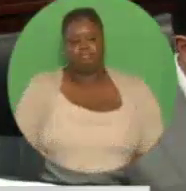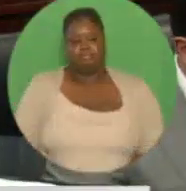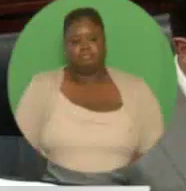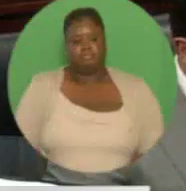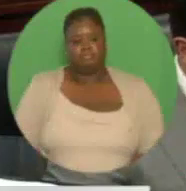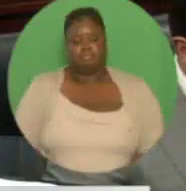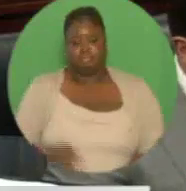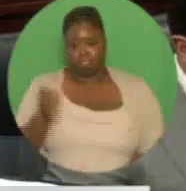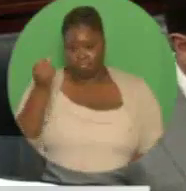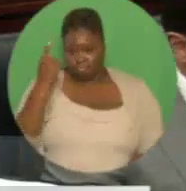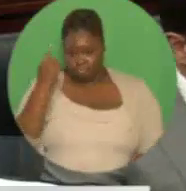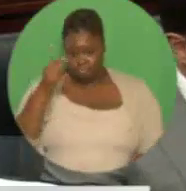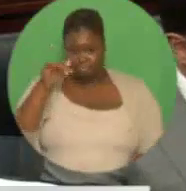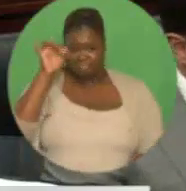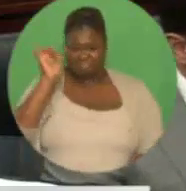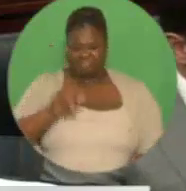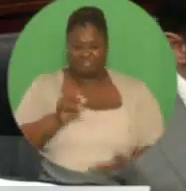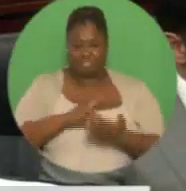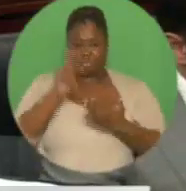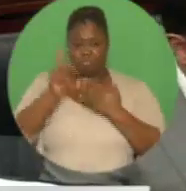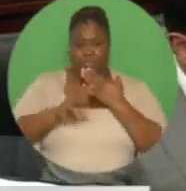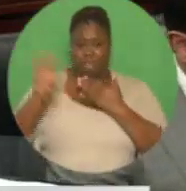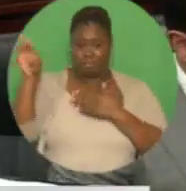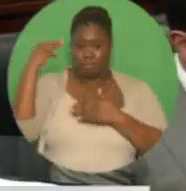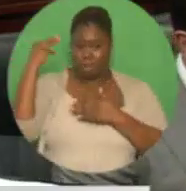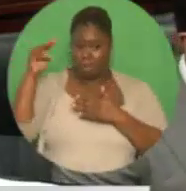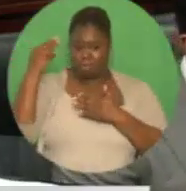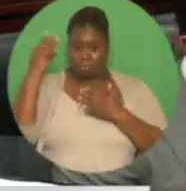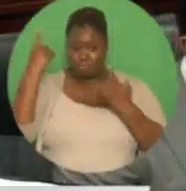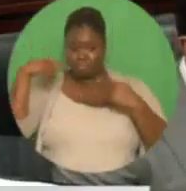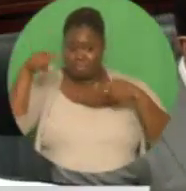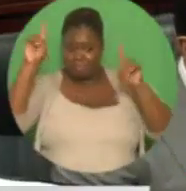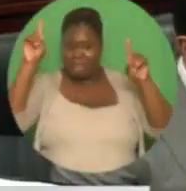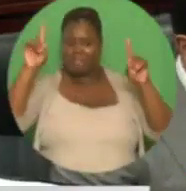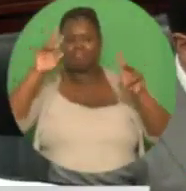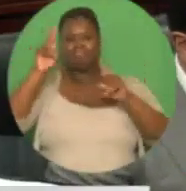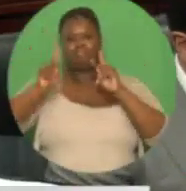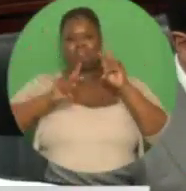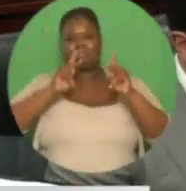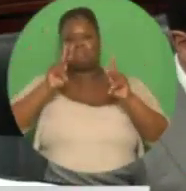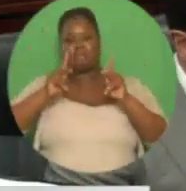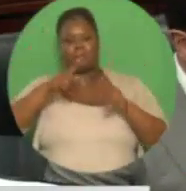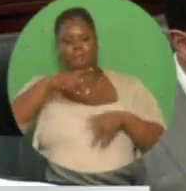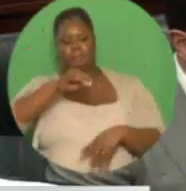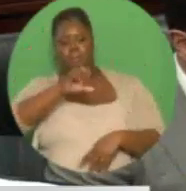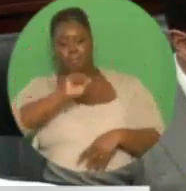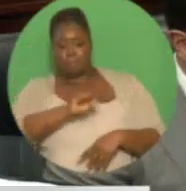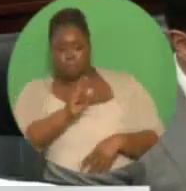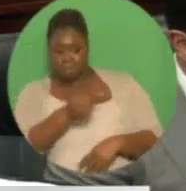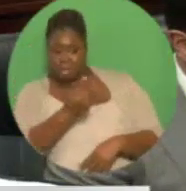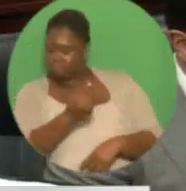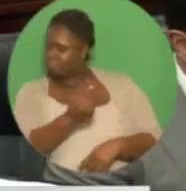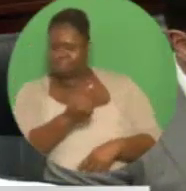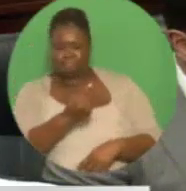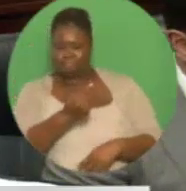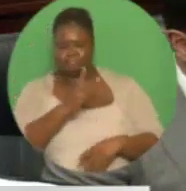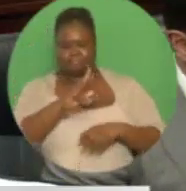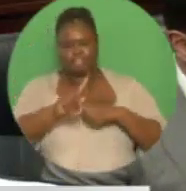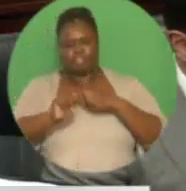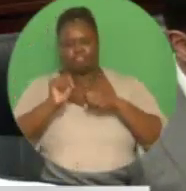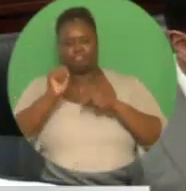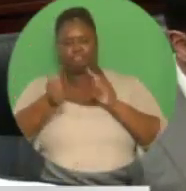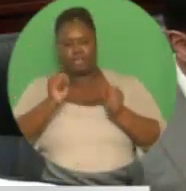success, the pilot program in Port of Spain will now be extended throughout Trinidad and Tobago with live music performances year-round,